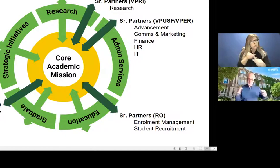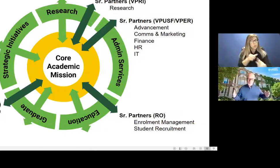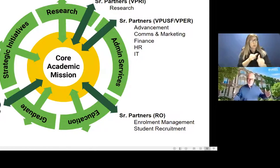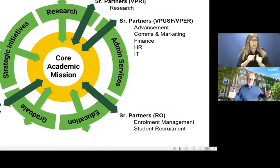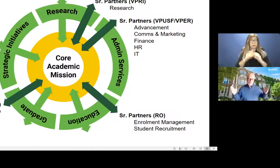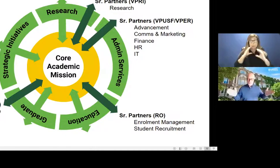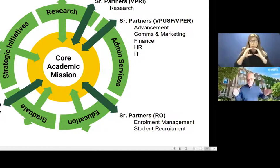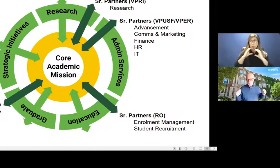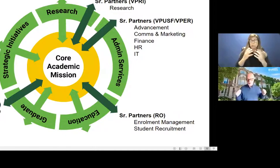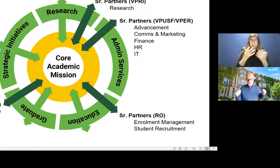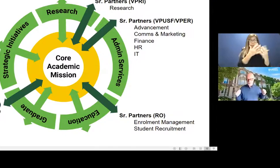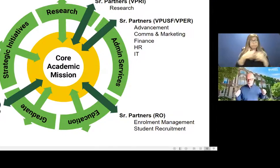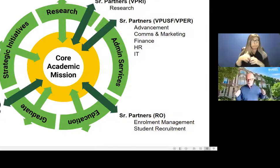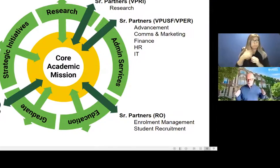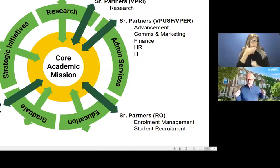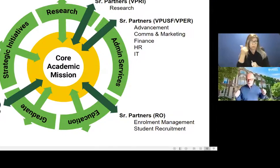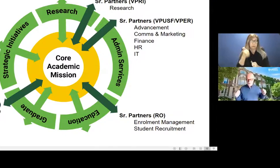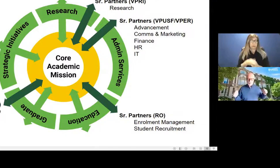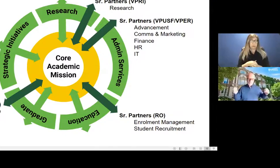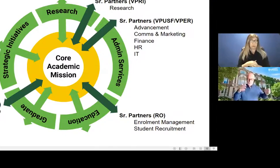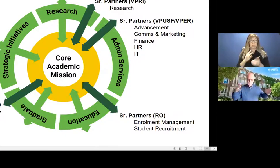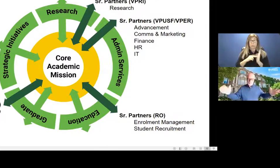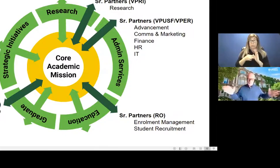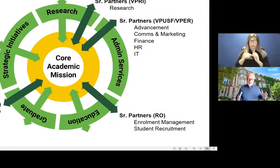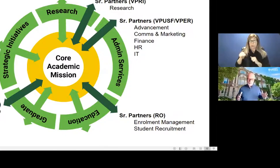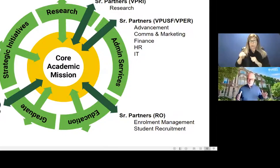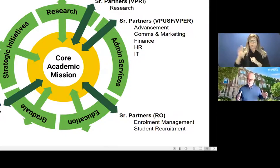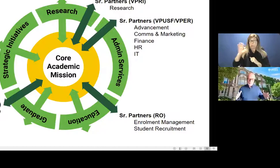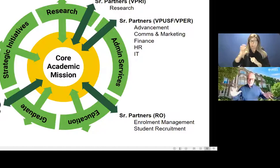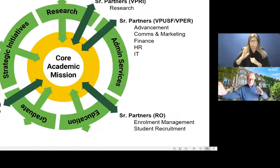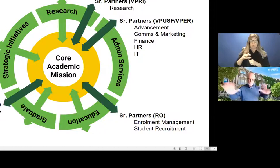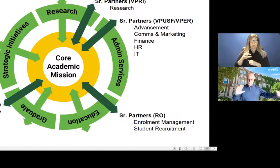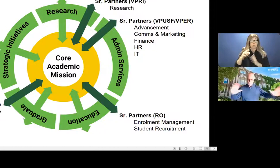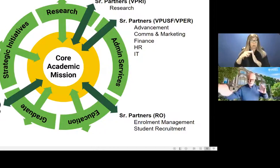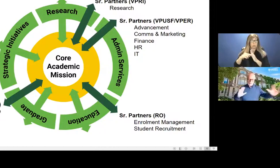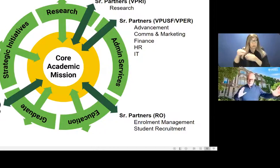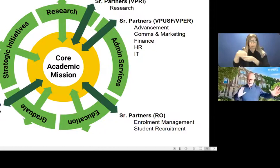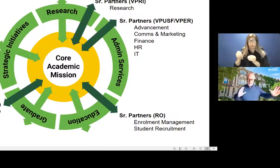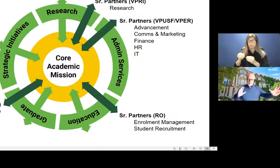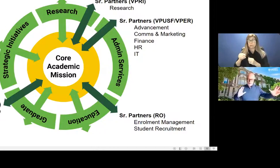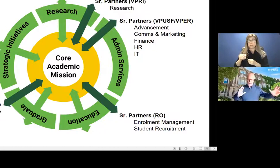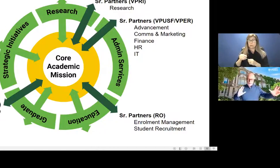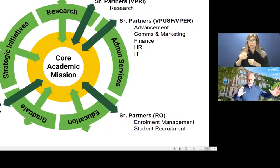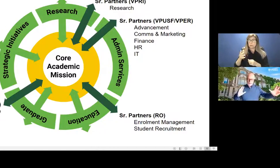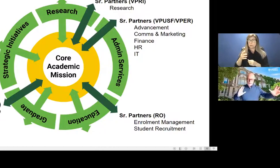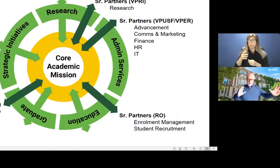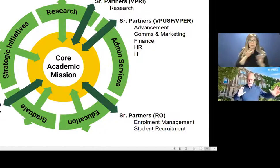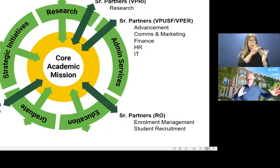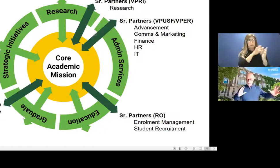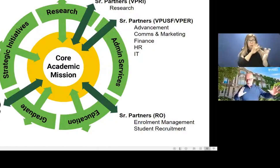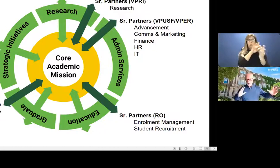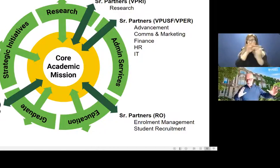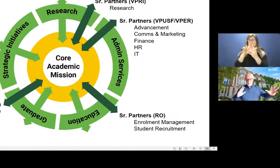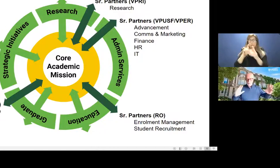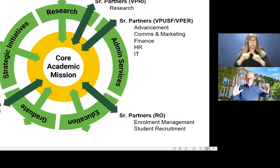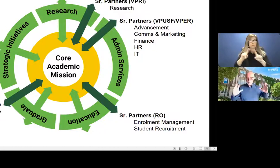So rather than the registrar's office dealing with 16 different faculties somewhat independently and sometimes